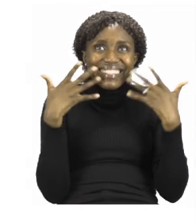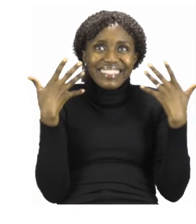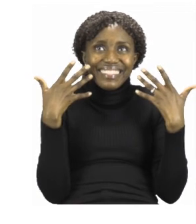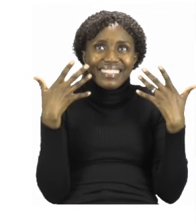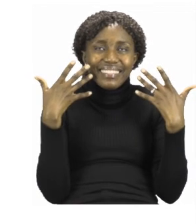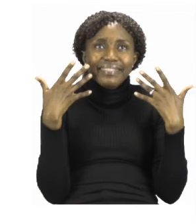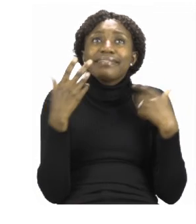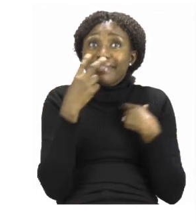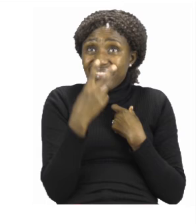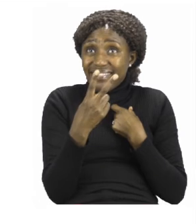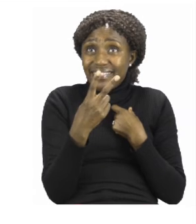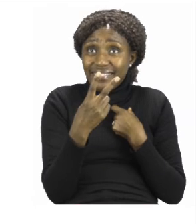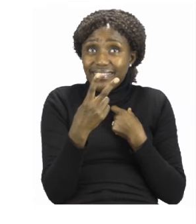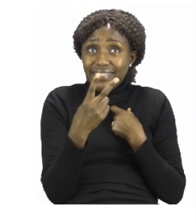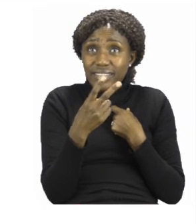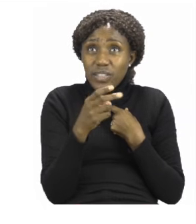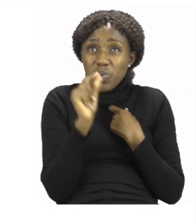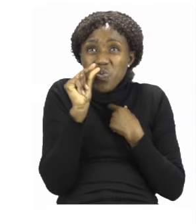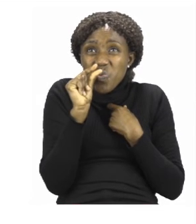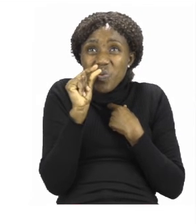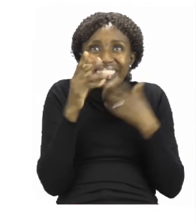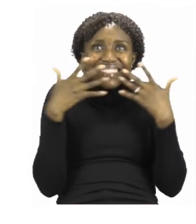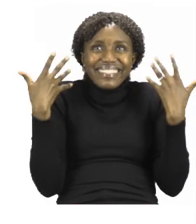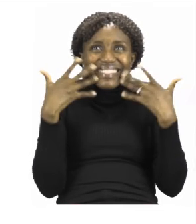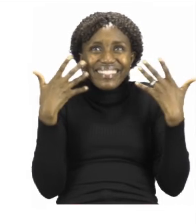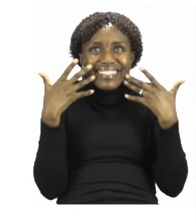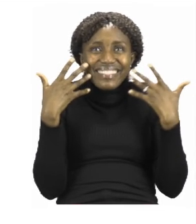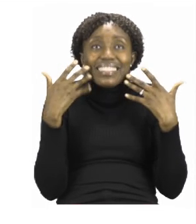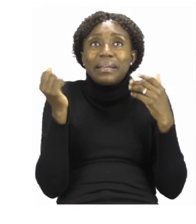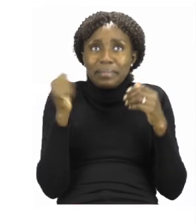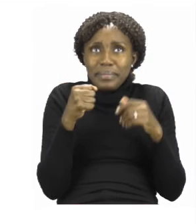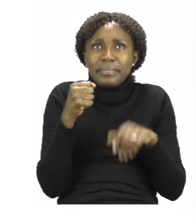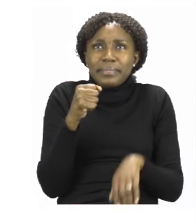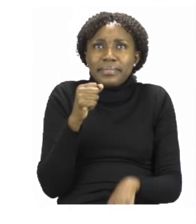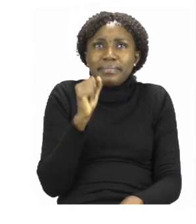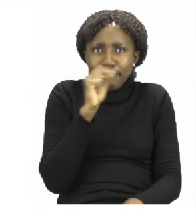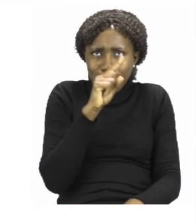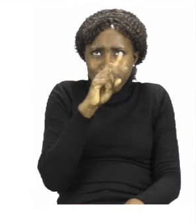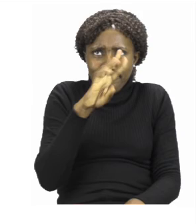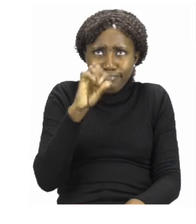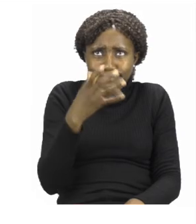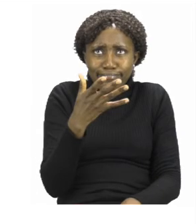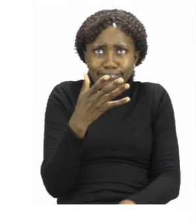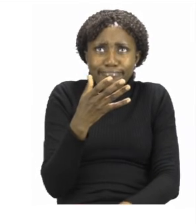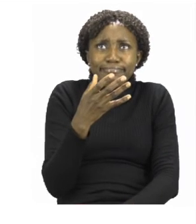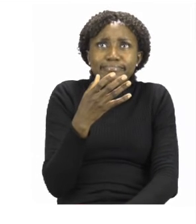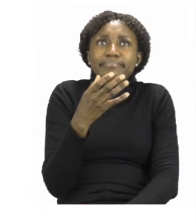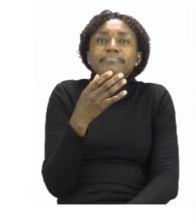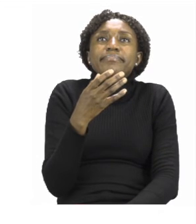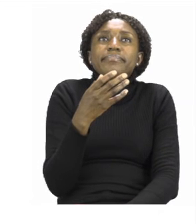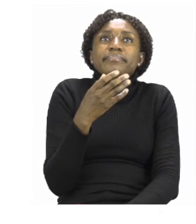Do you see all the little white kitties? That's right! Now let's quickly count together